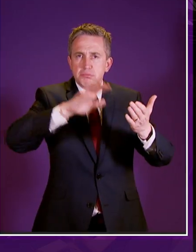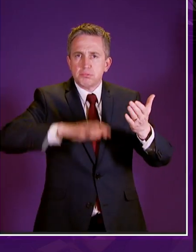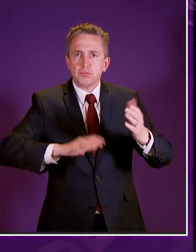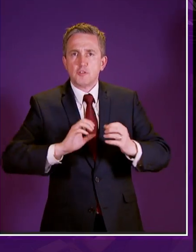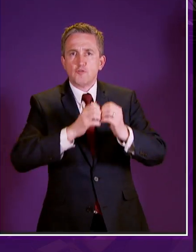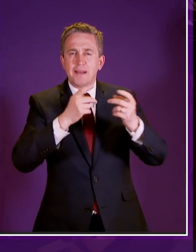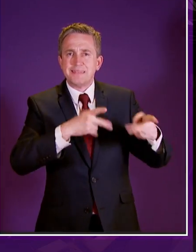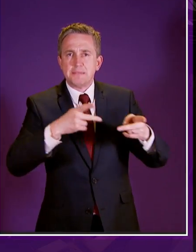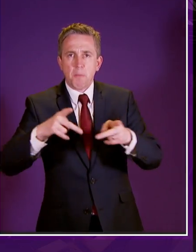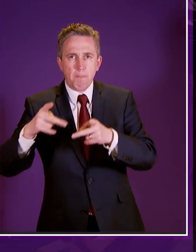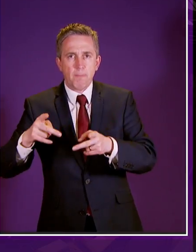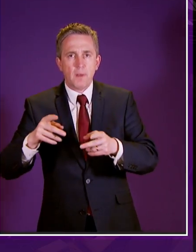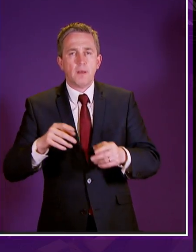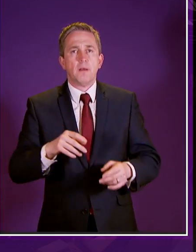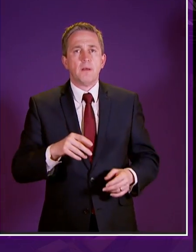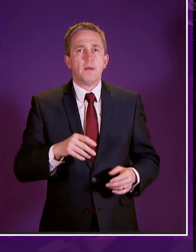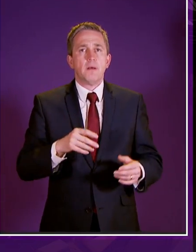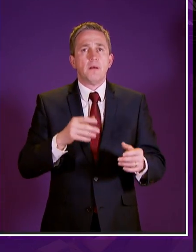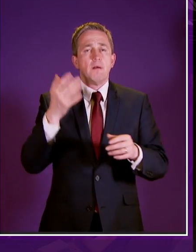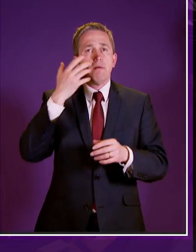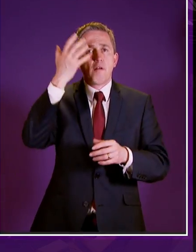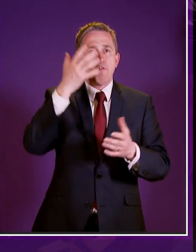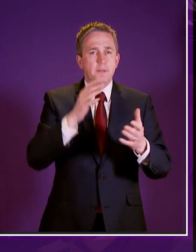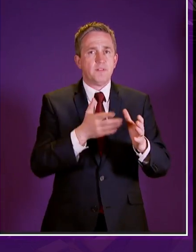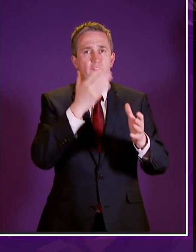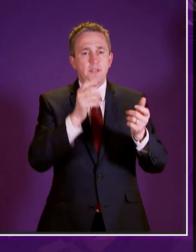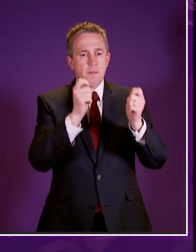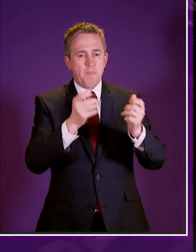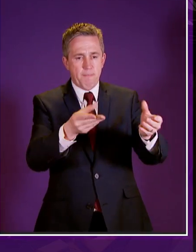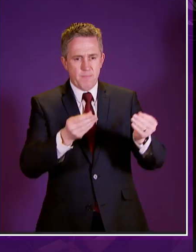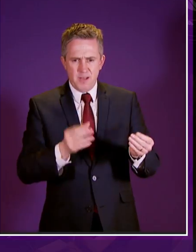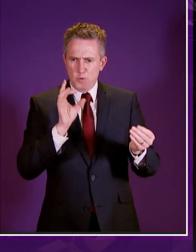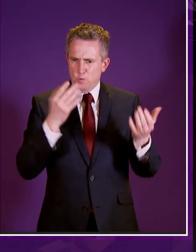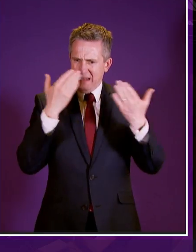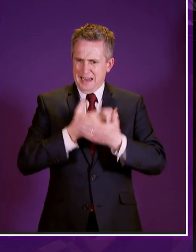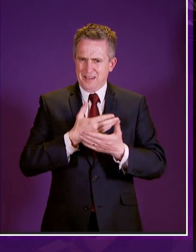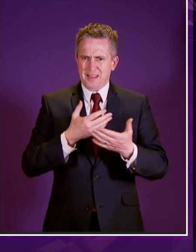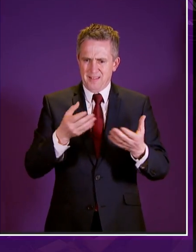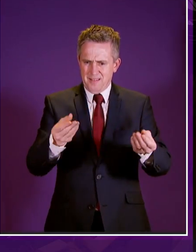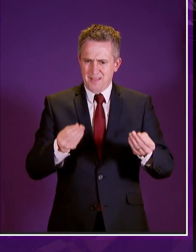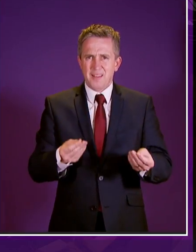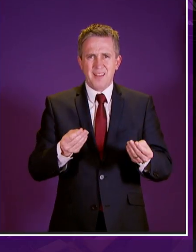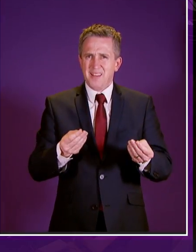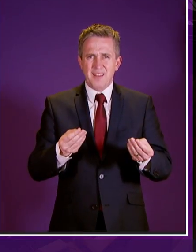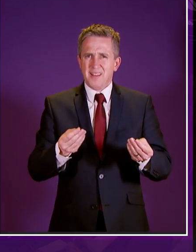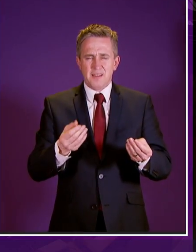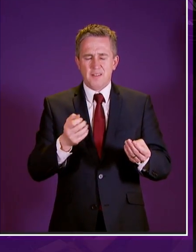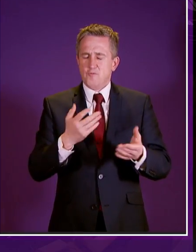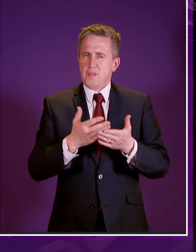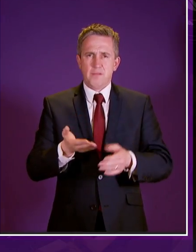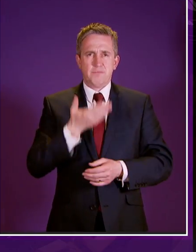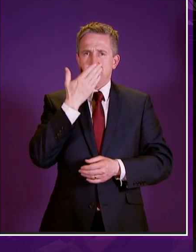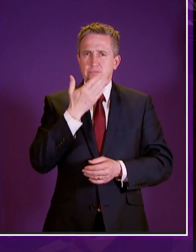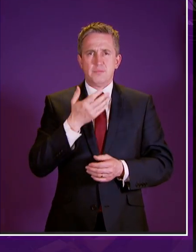works across the chamber first sight of the government's initial amendment came on tuesday evening a few hours ahead of the